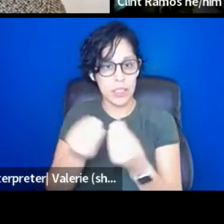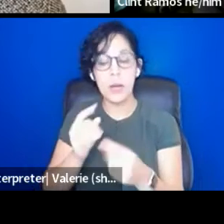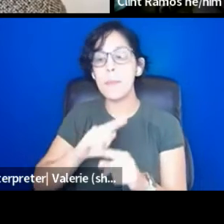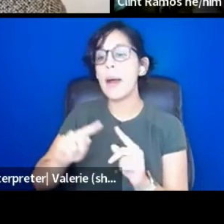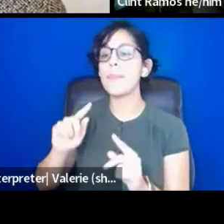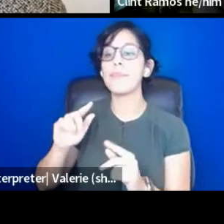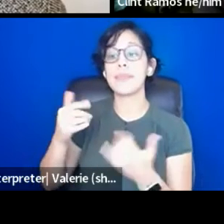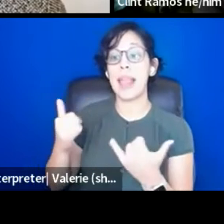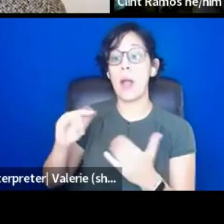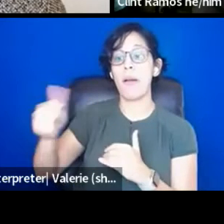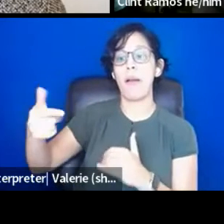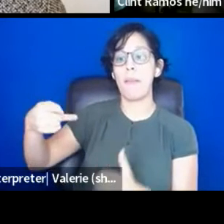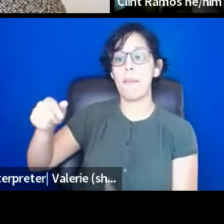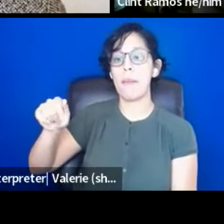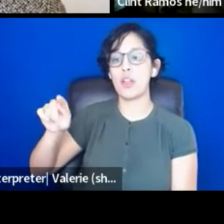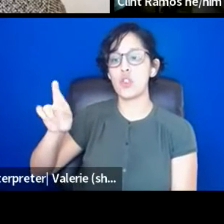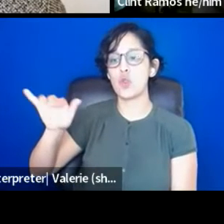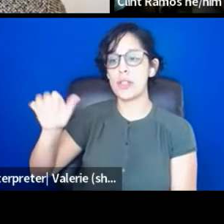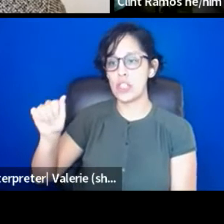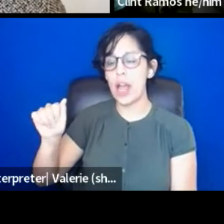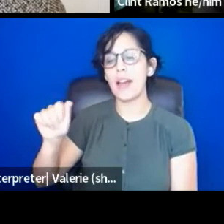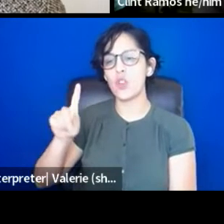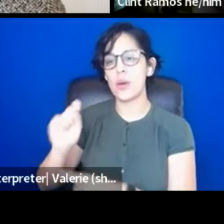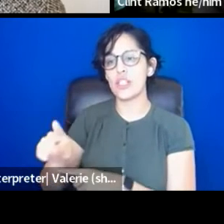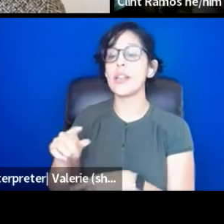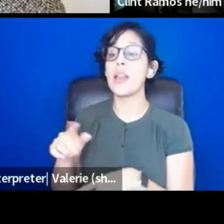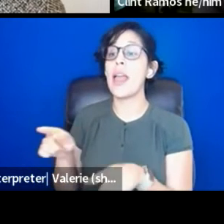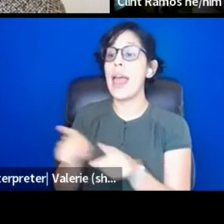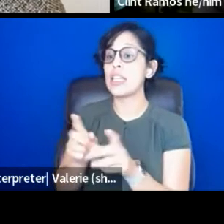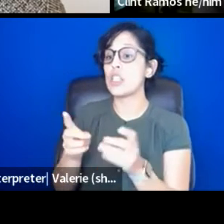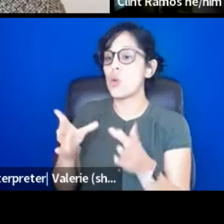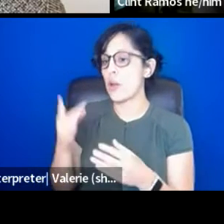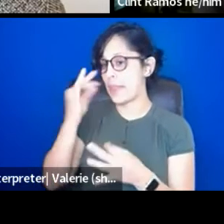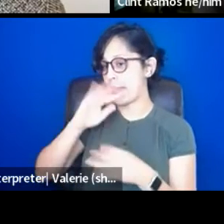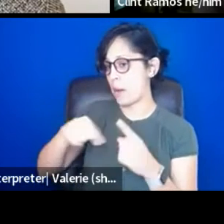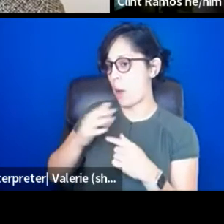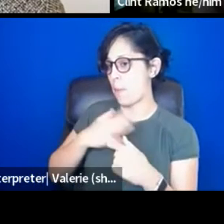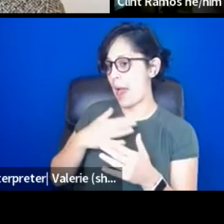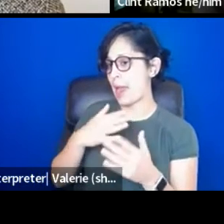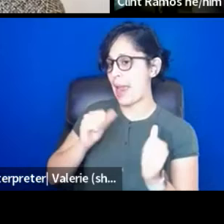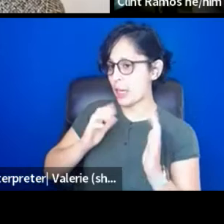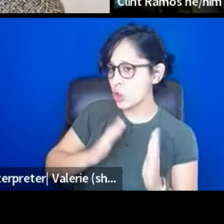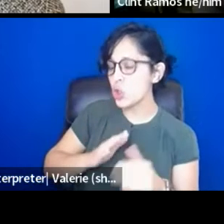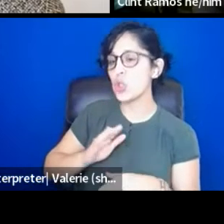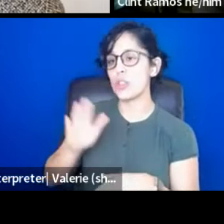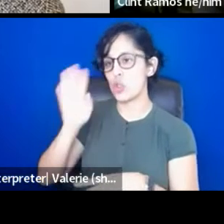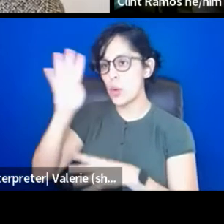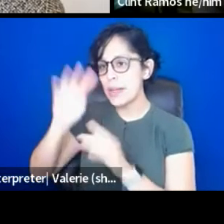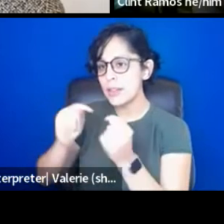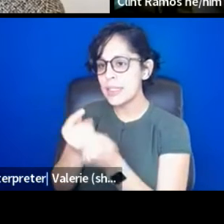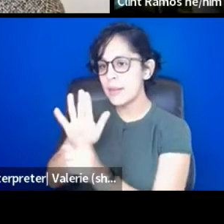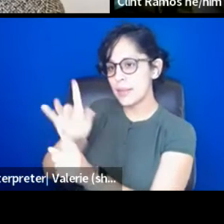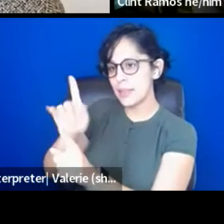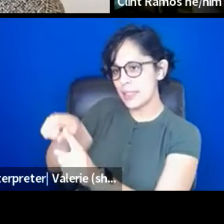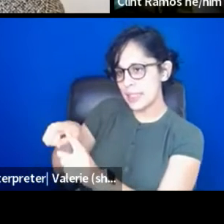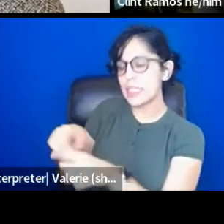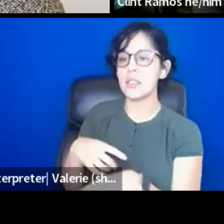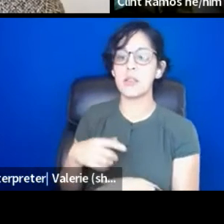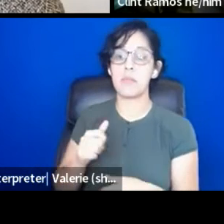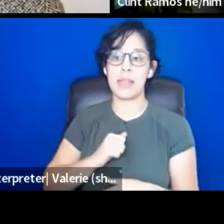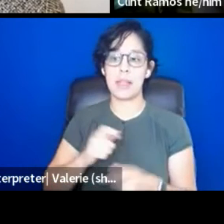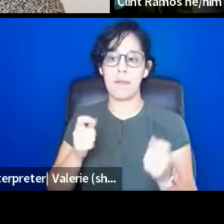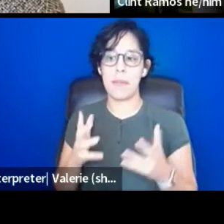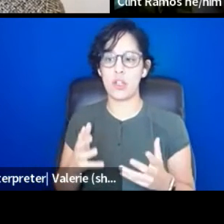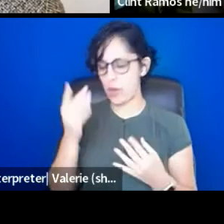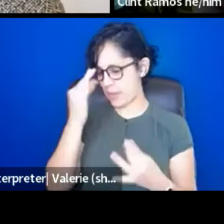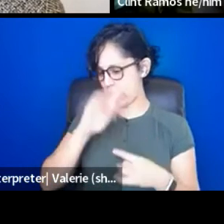As a director, thinking about how to advocate for the needs of my actors and creative team to producers. As a programming manager in a nonprofit, thinking about the toll